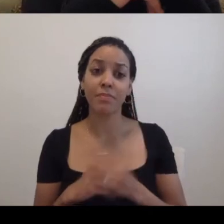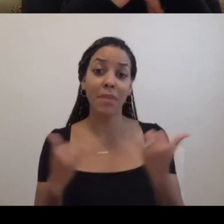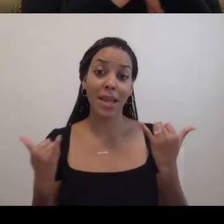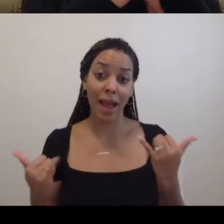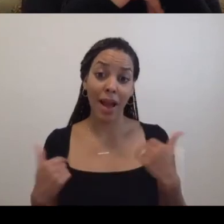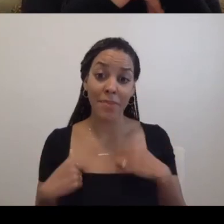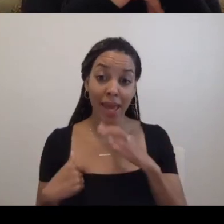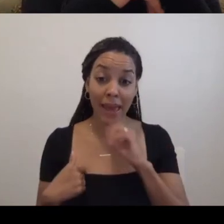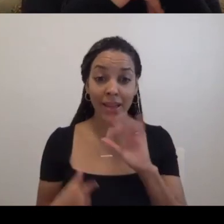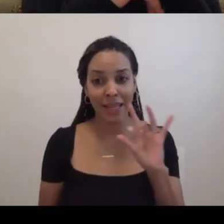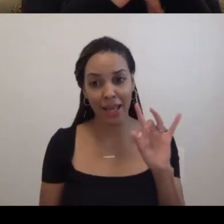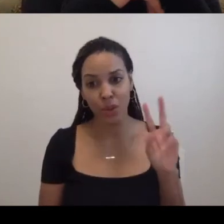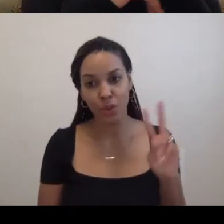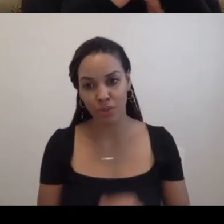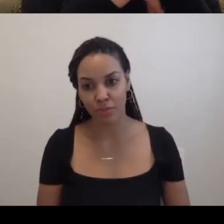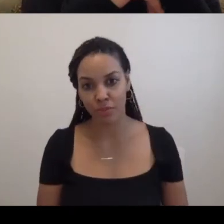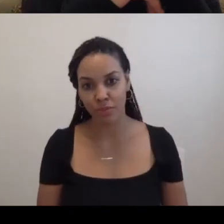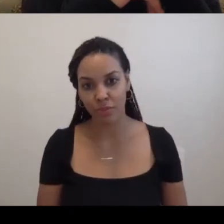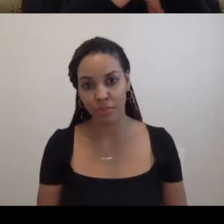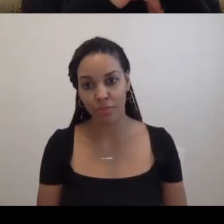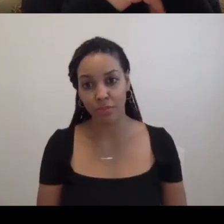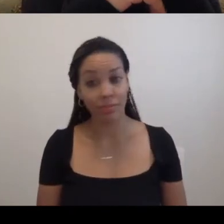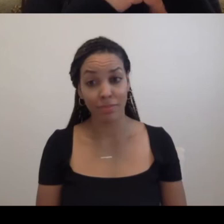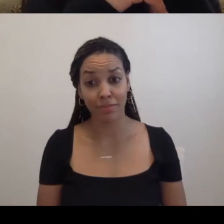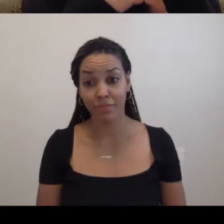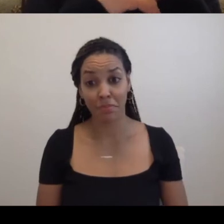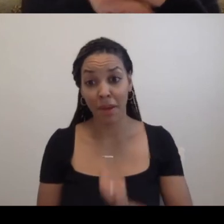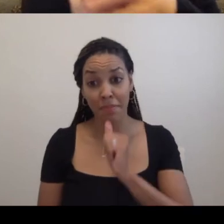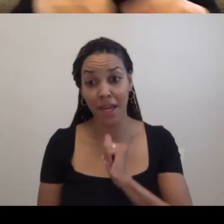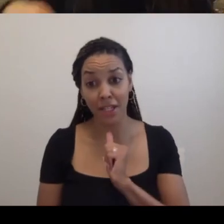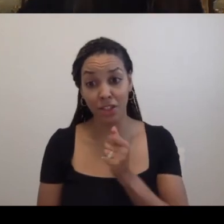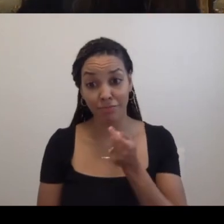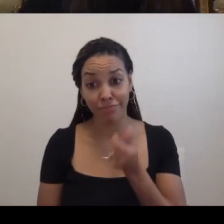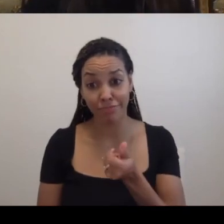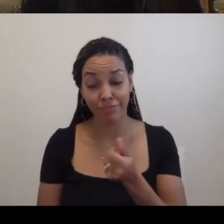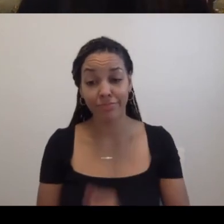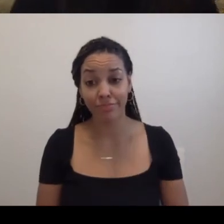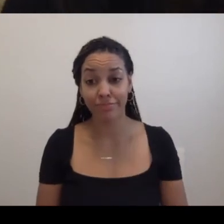and I'm not so patient anymore. Um,